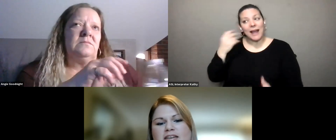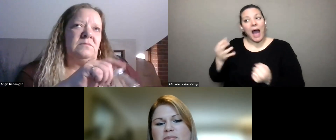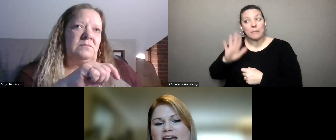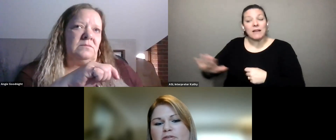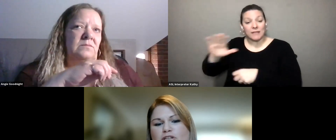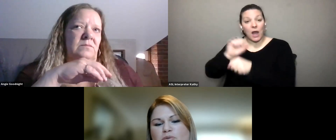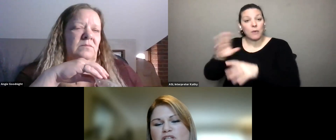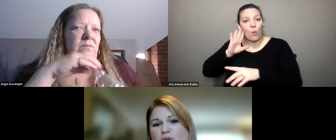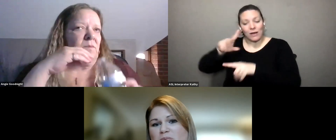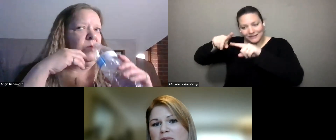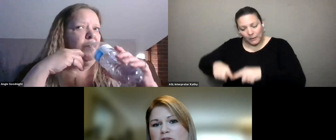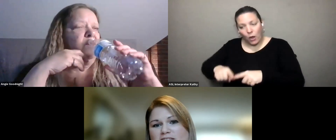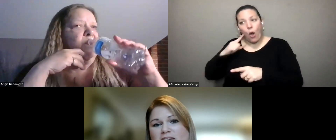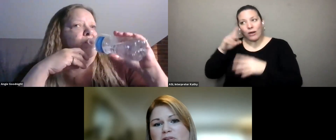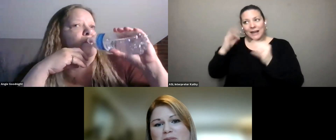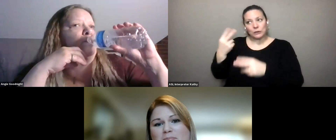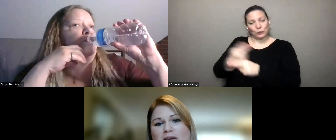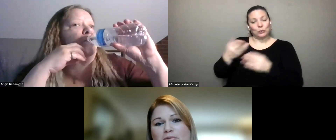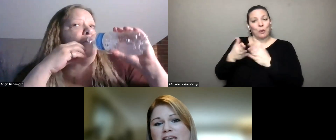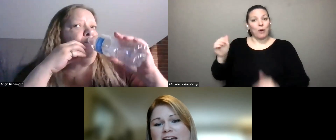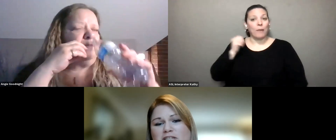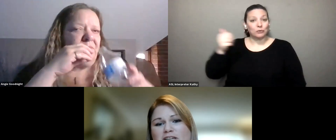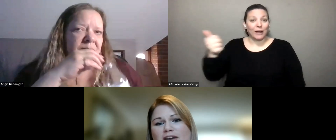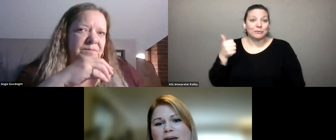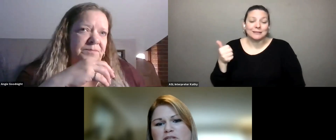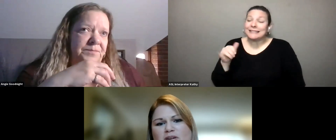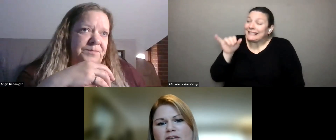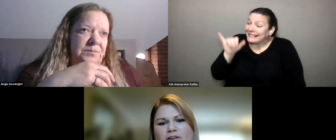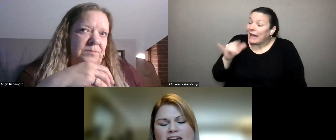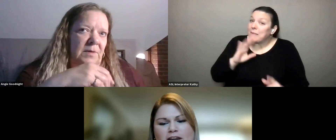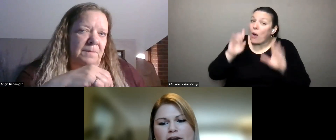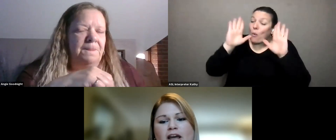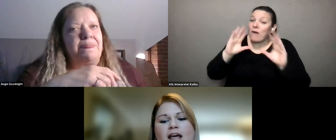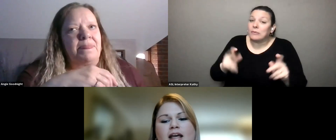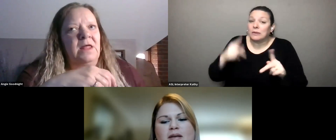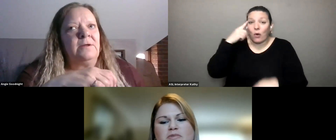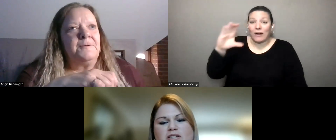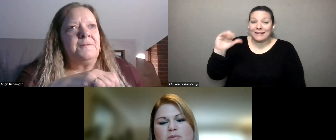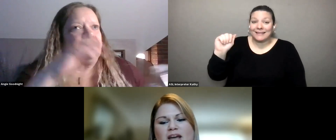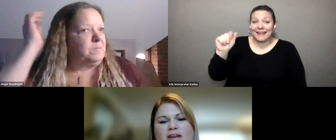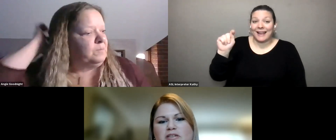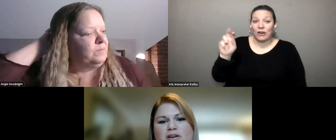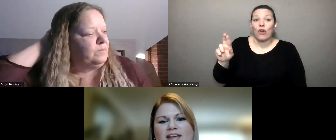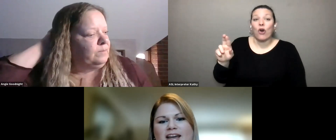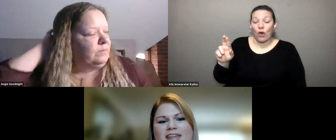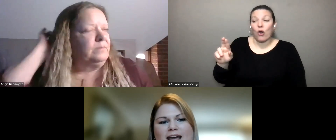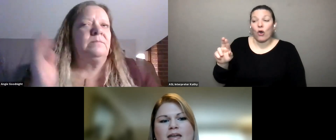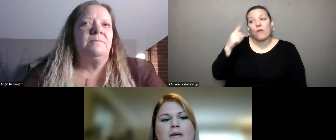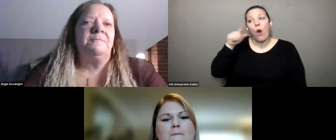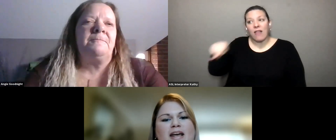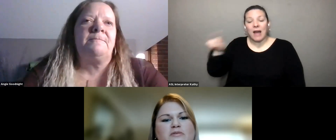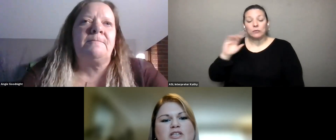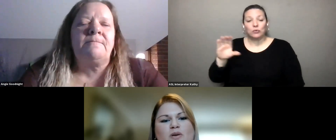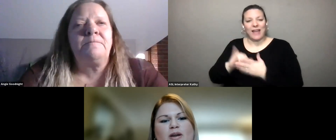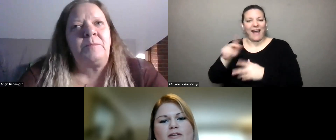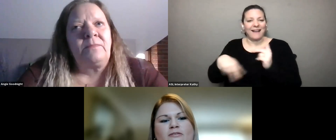uh depend or choose to use public transit which might be a really actually great opportunity for cater um to do kind of a survey like that